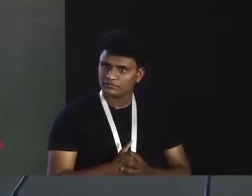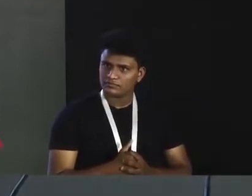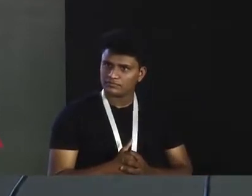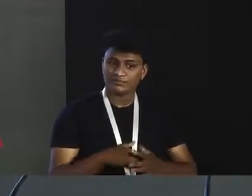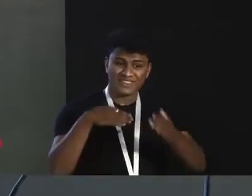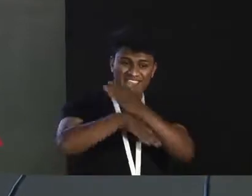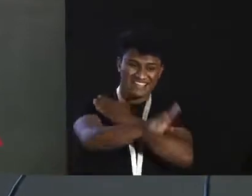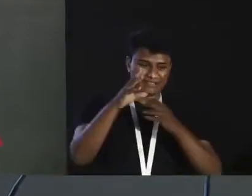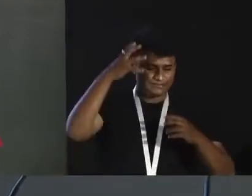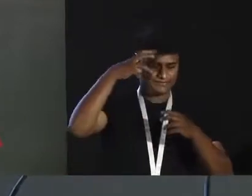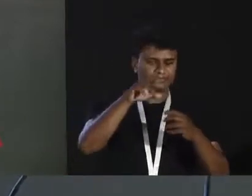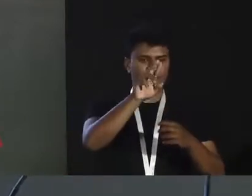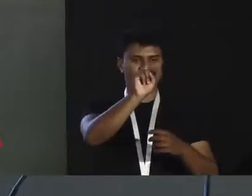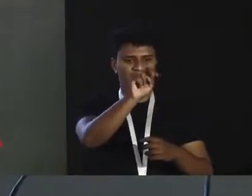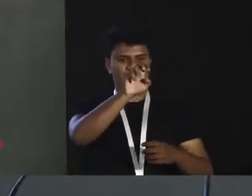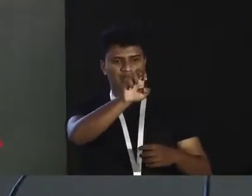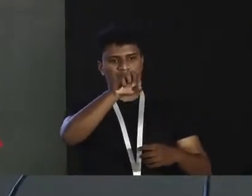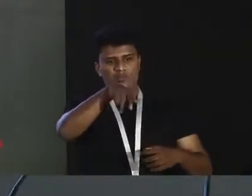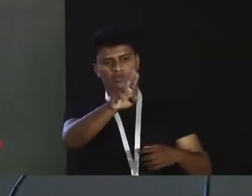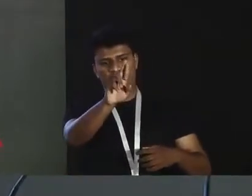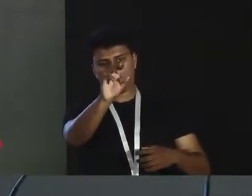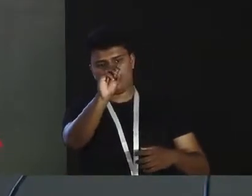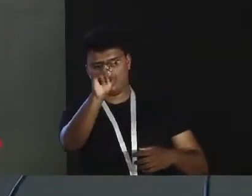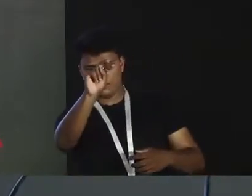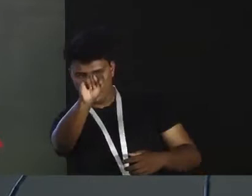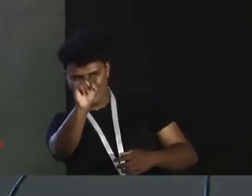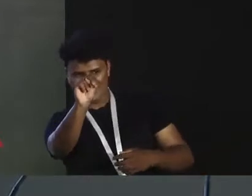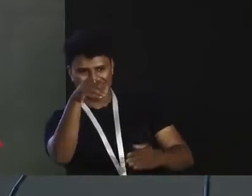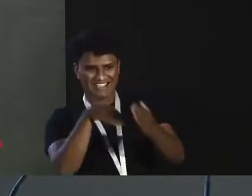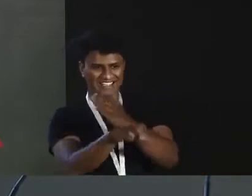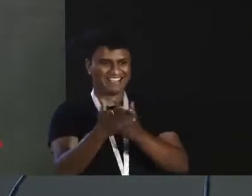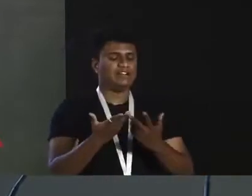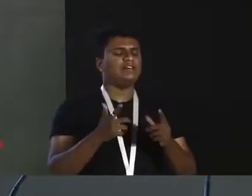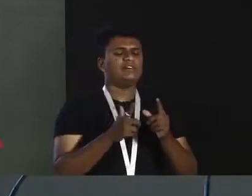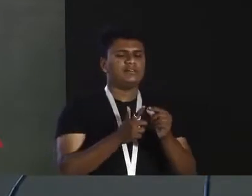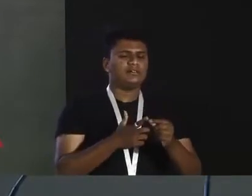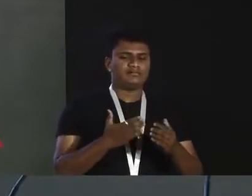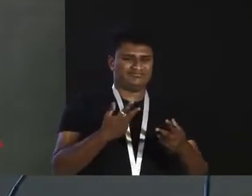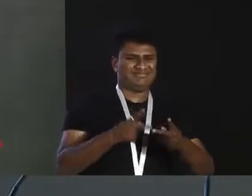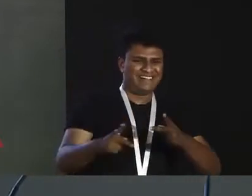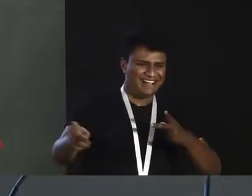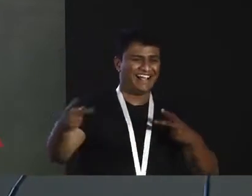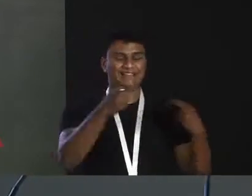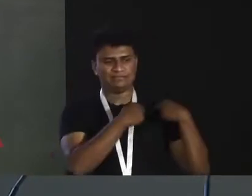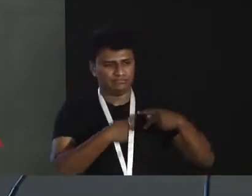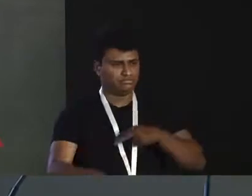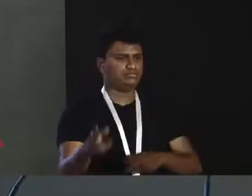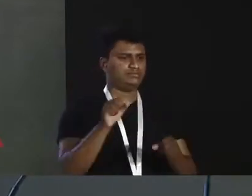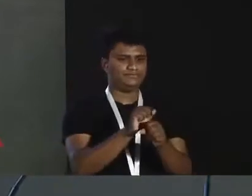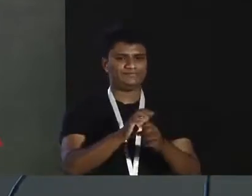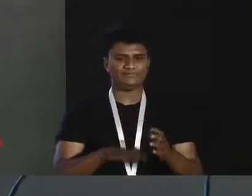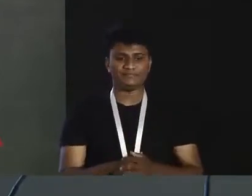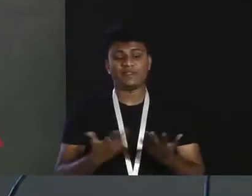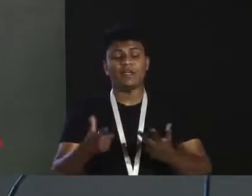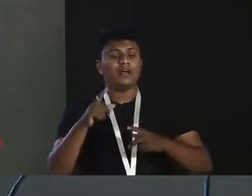sufficiently flexible to readapt themselves to their original function given the right stimulus. In this case, the